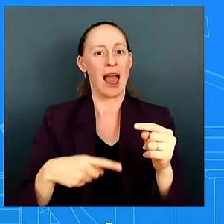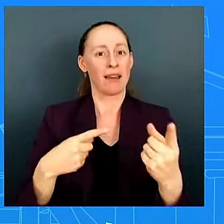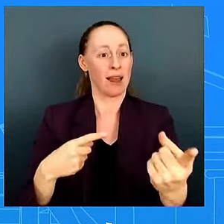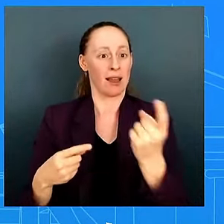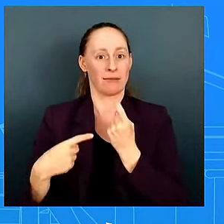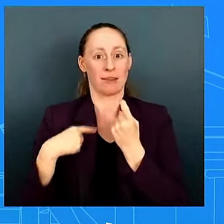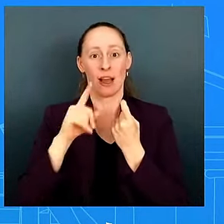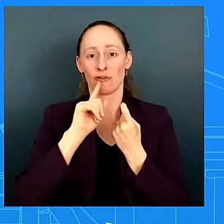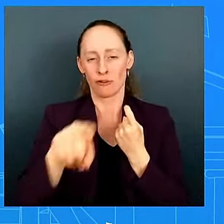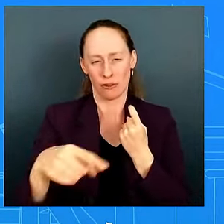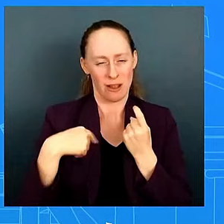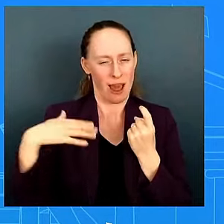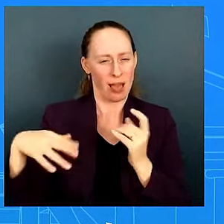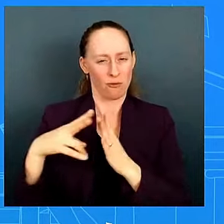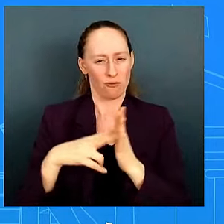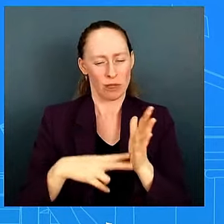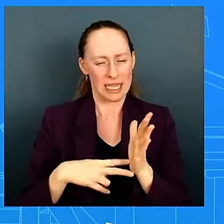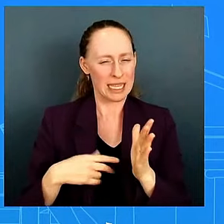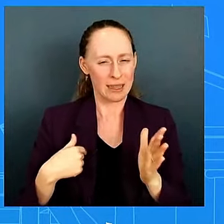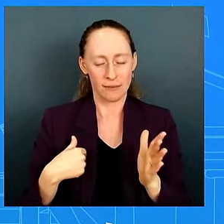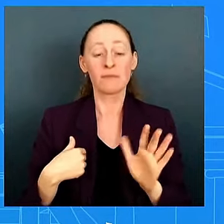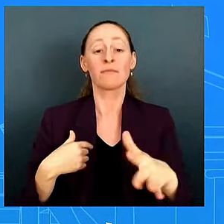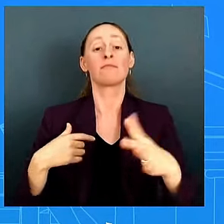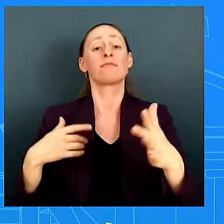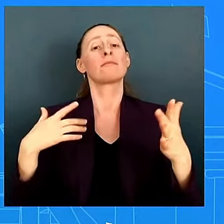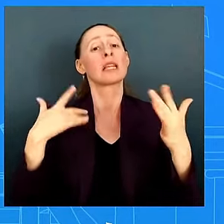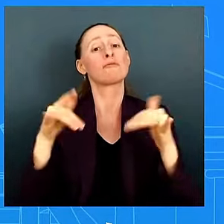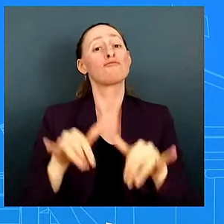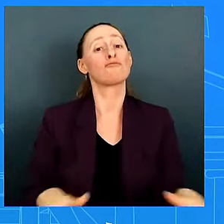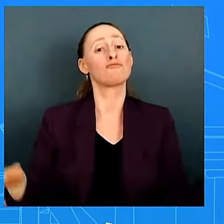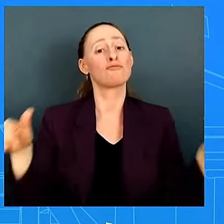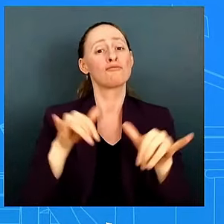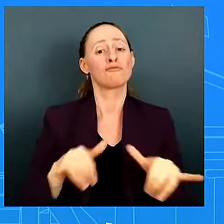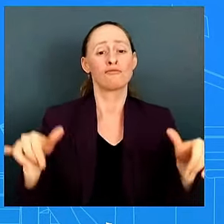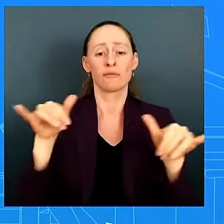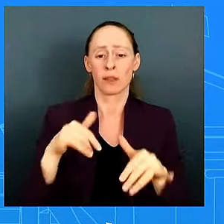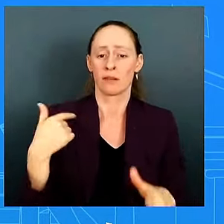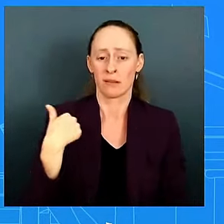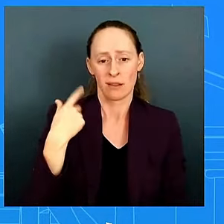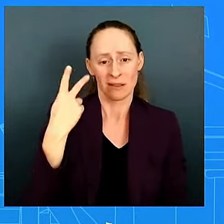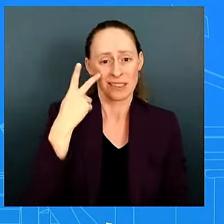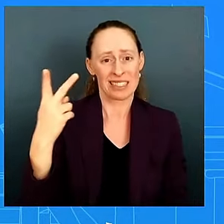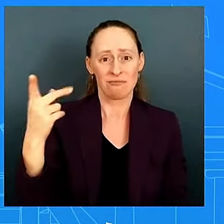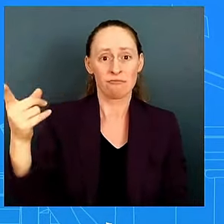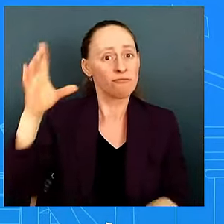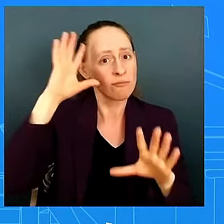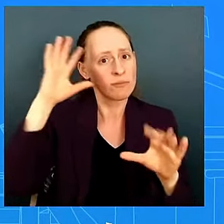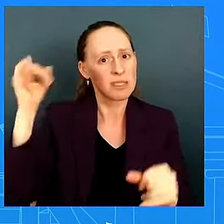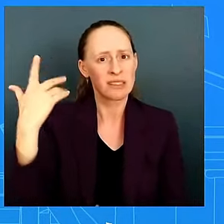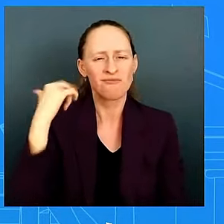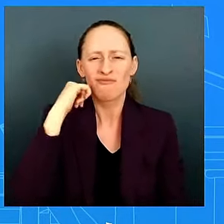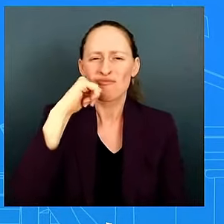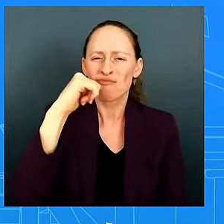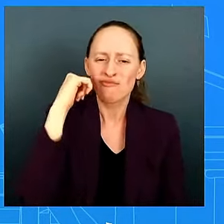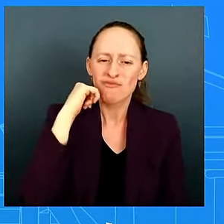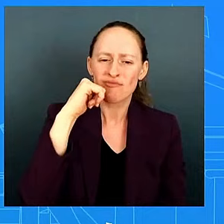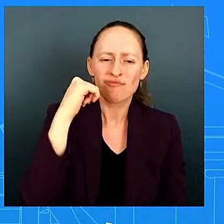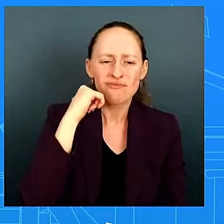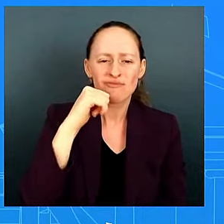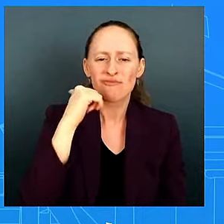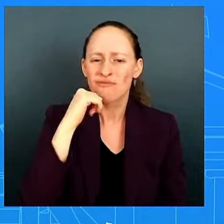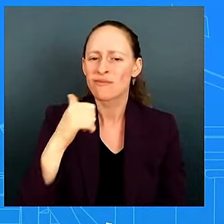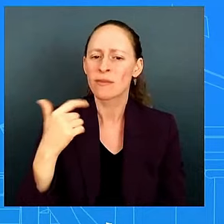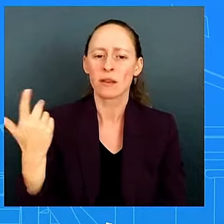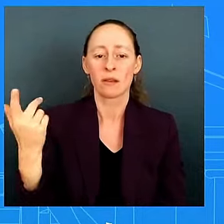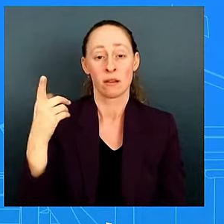i have have engagement with the president pretty regularly what i see is a strong resolute president who's always willing and